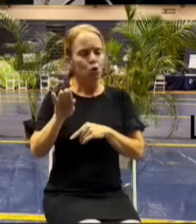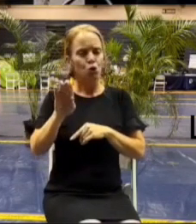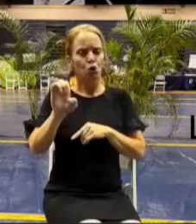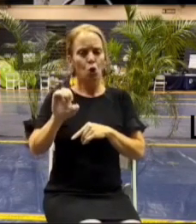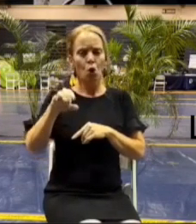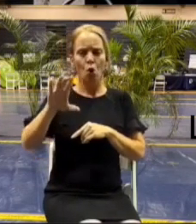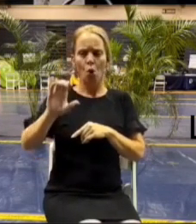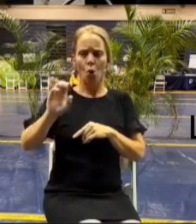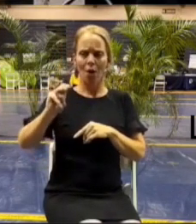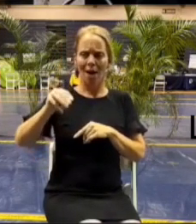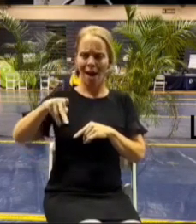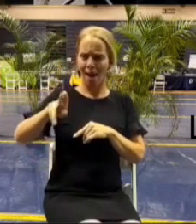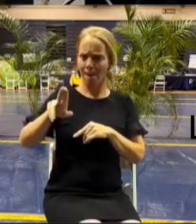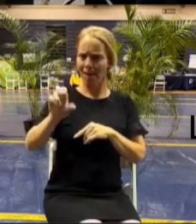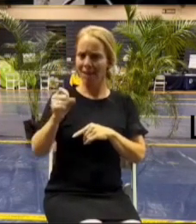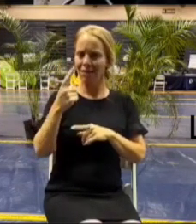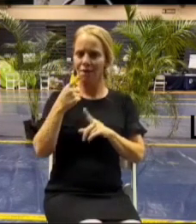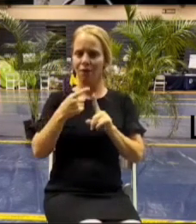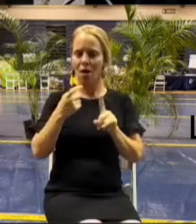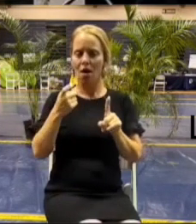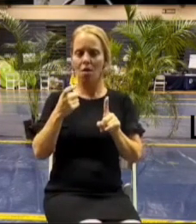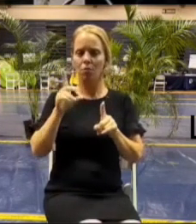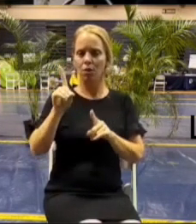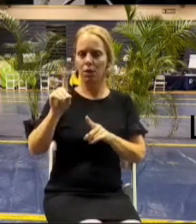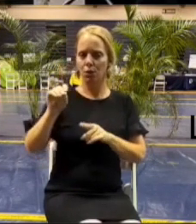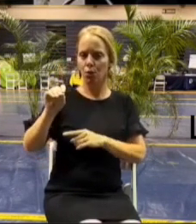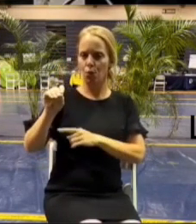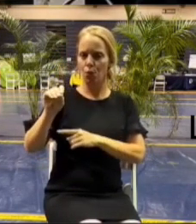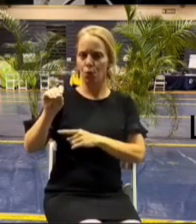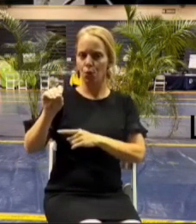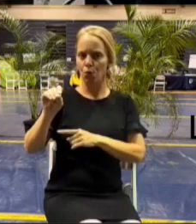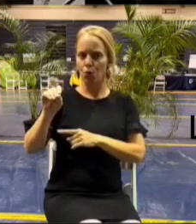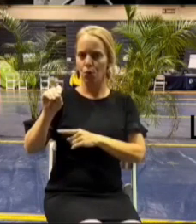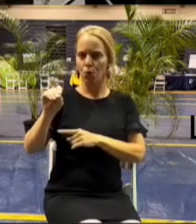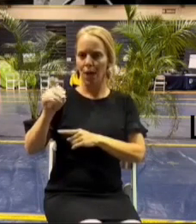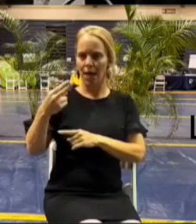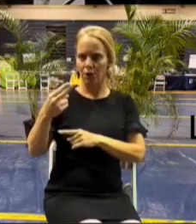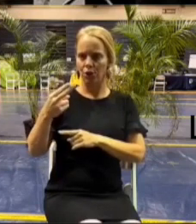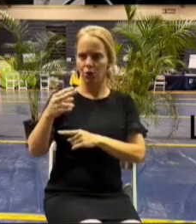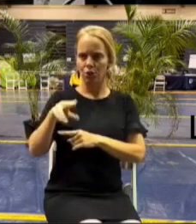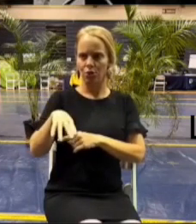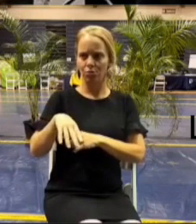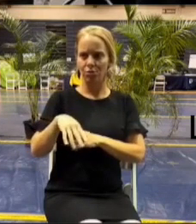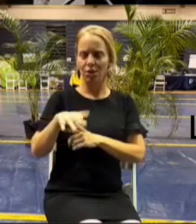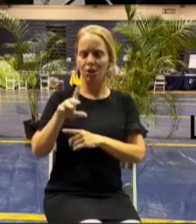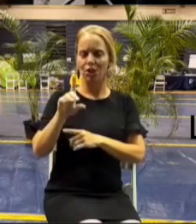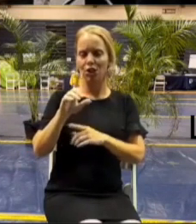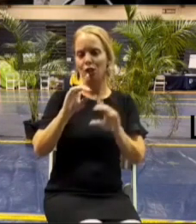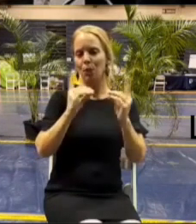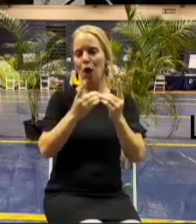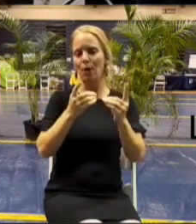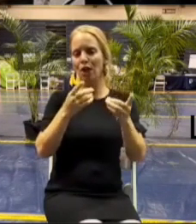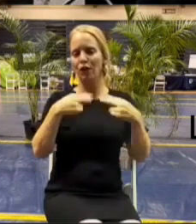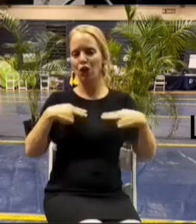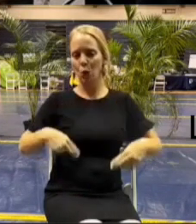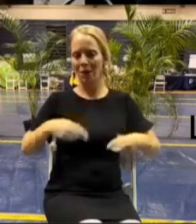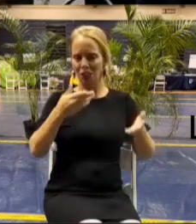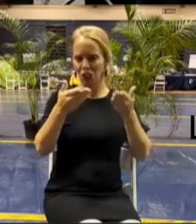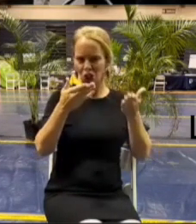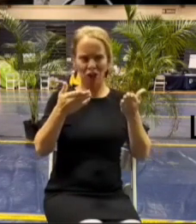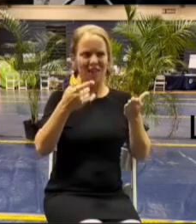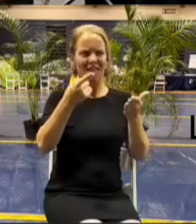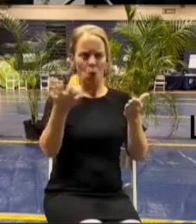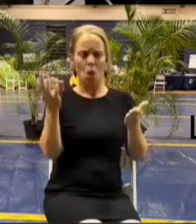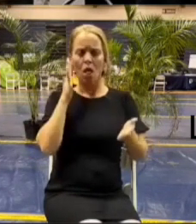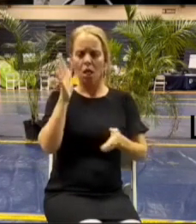services is also here today he's traveled in from oahu so we could take some questions that may have to do with that piece uh that that uh